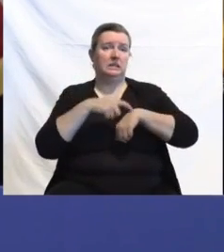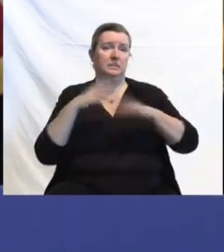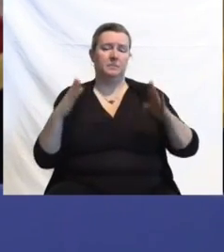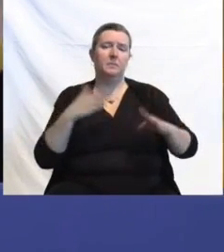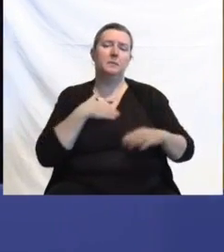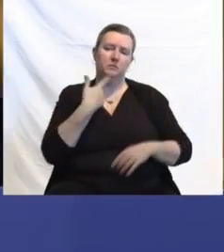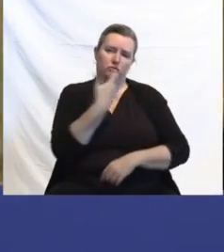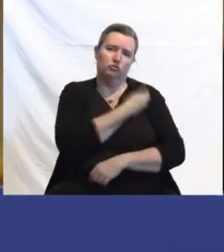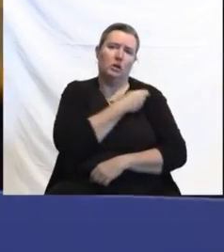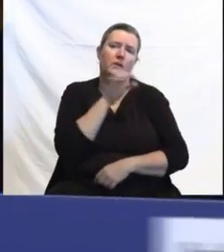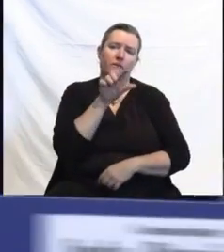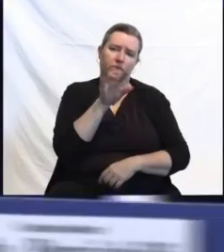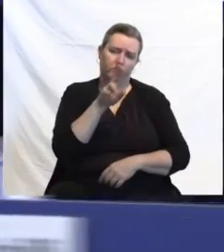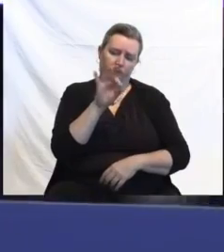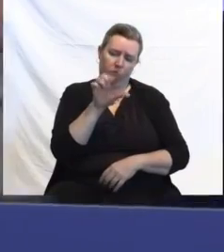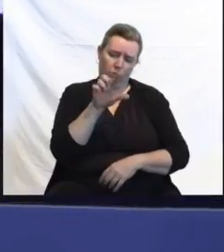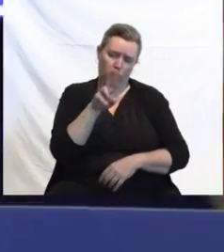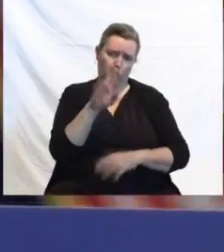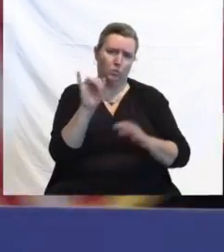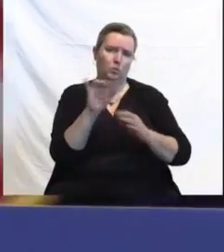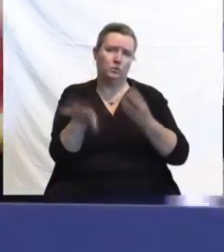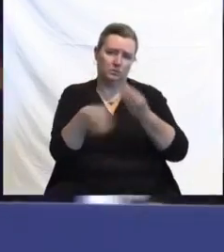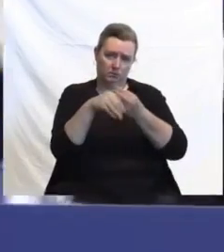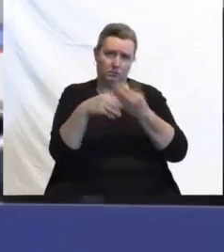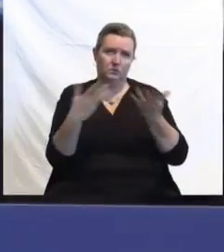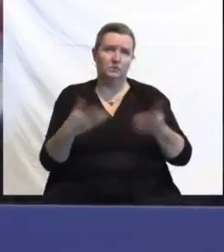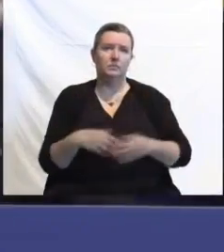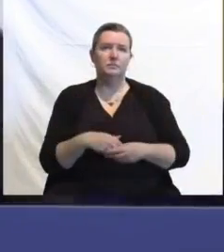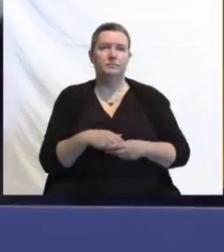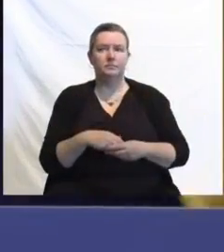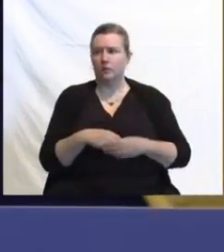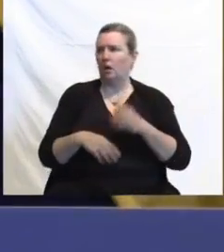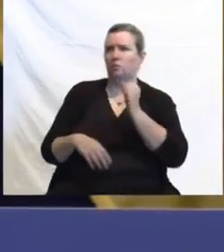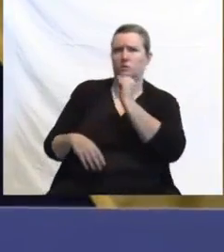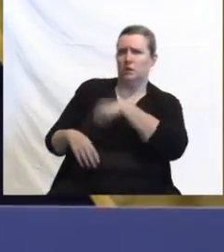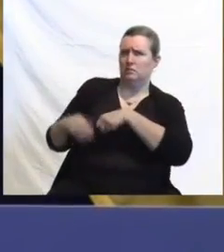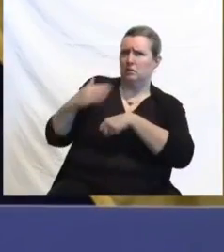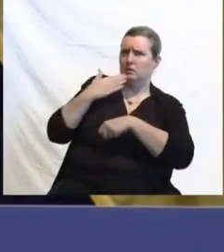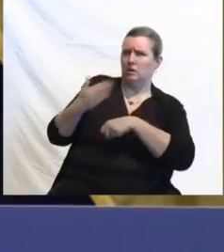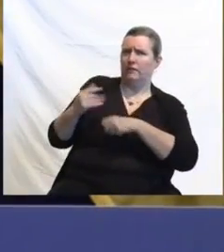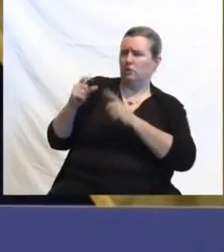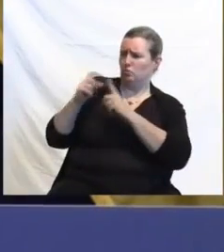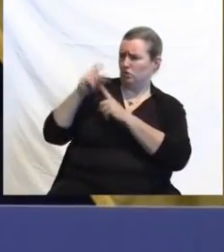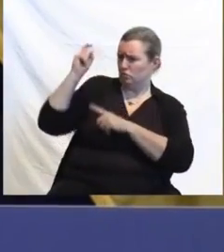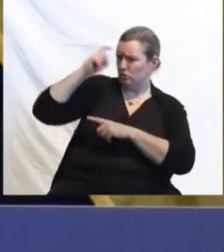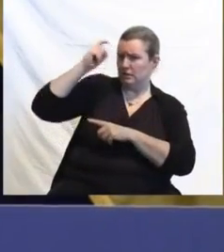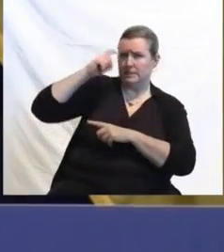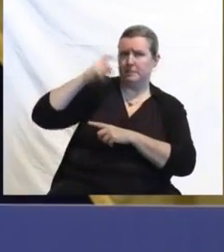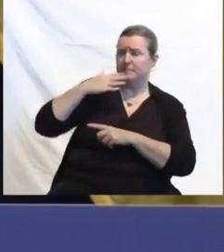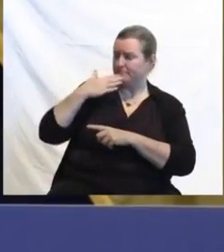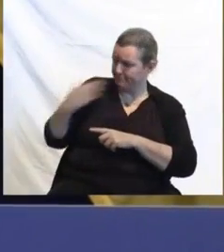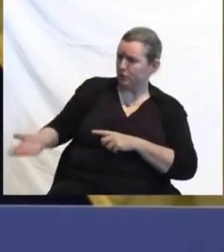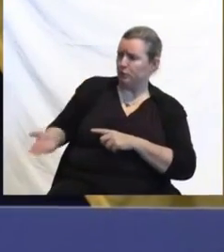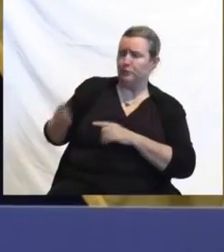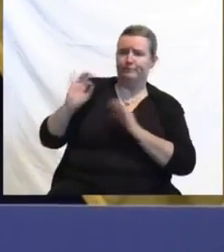good words of wisdom. And we had that discussion, that very discussion earlier as well. So thank you for that.